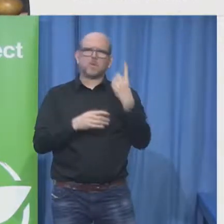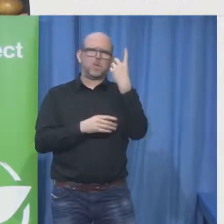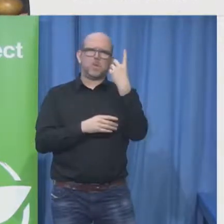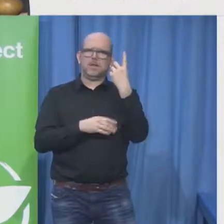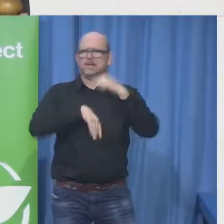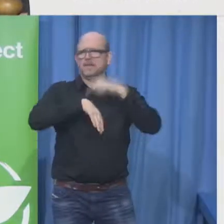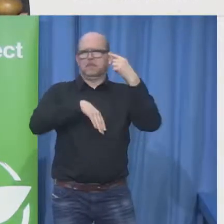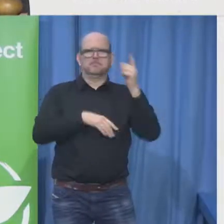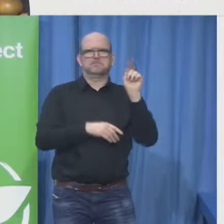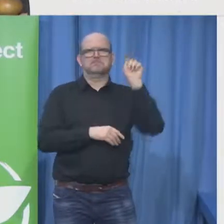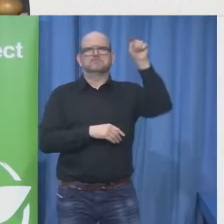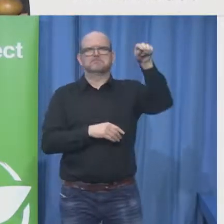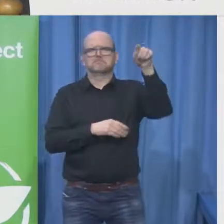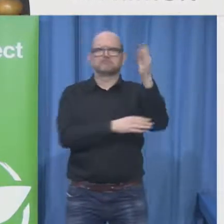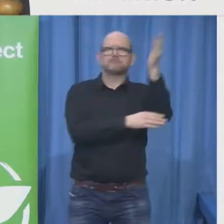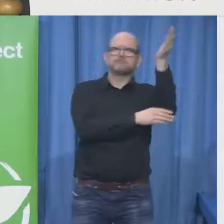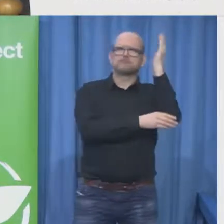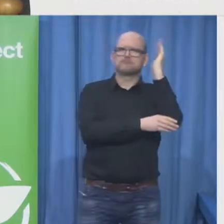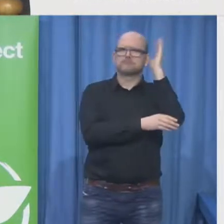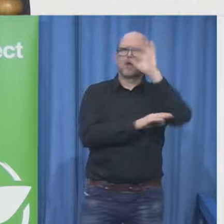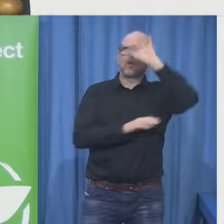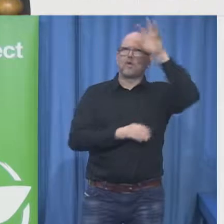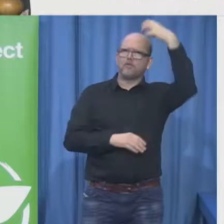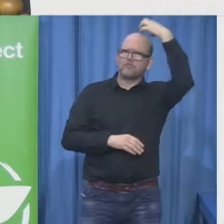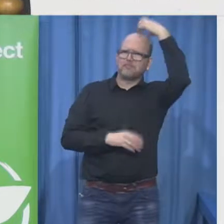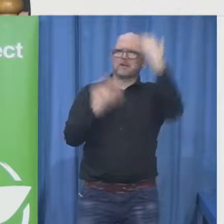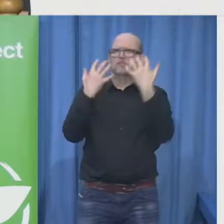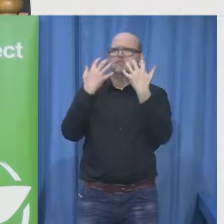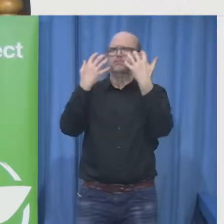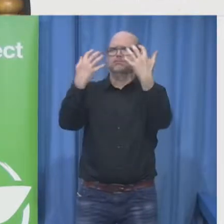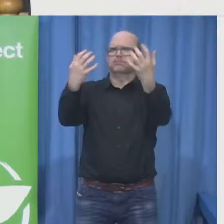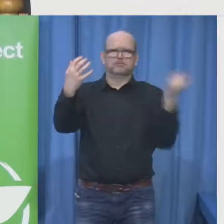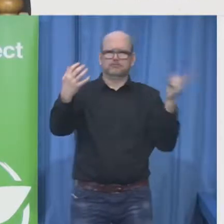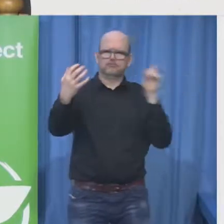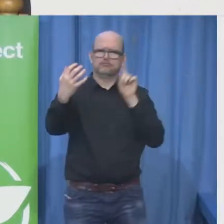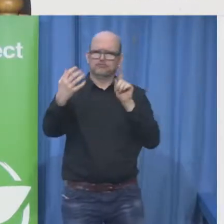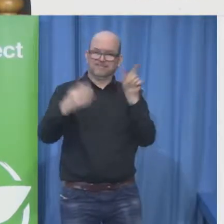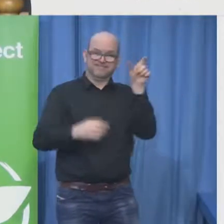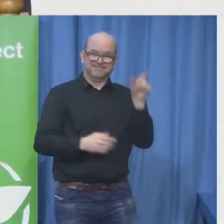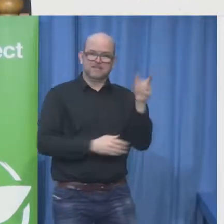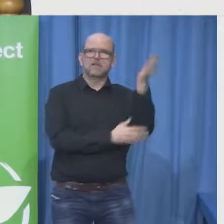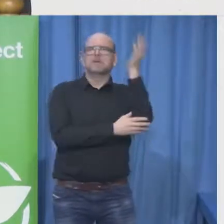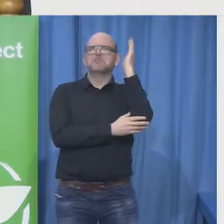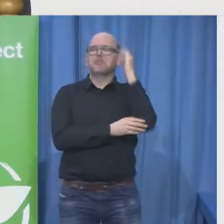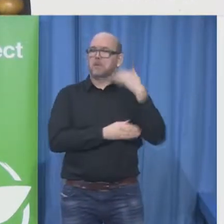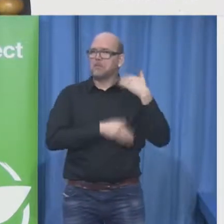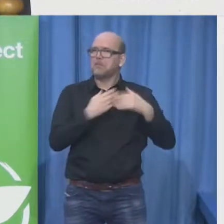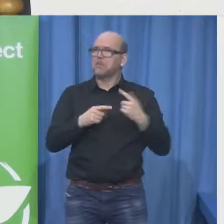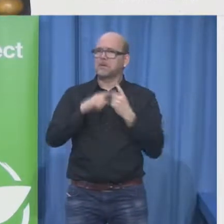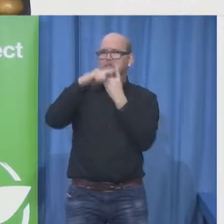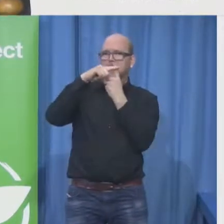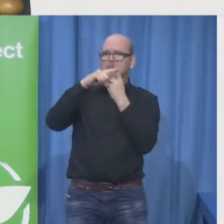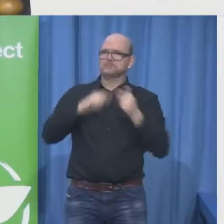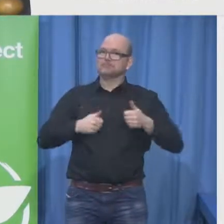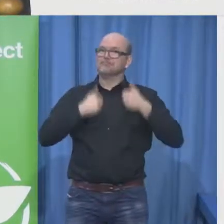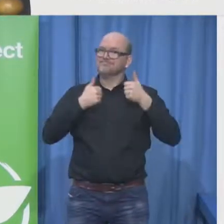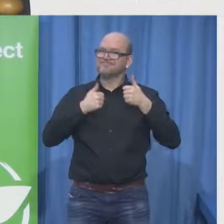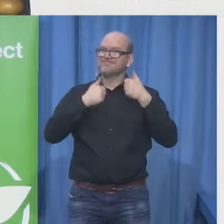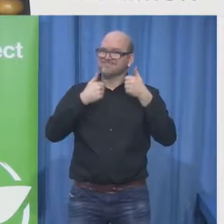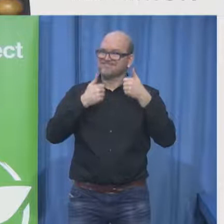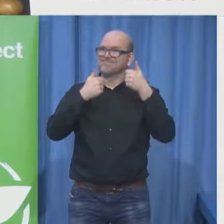person in charge of the education department in that municipality came to her and she said something like wow